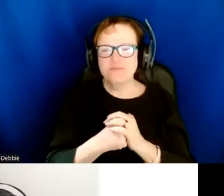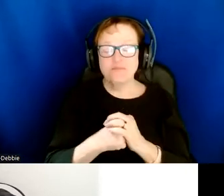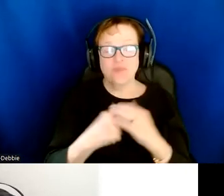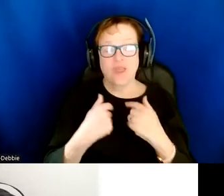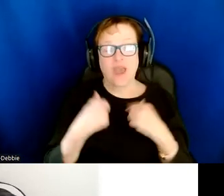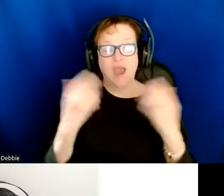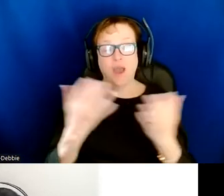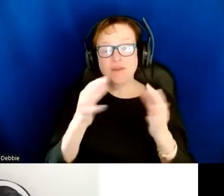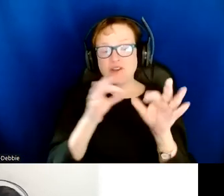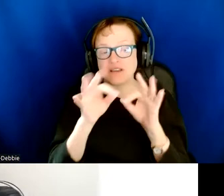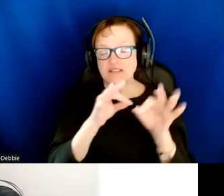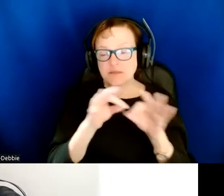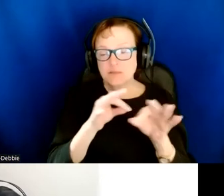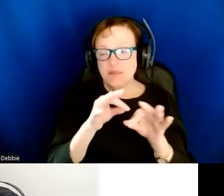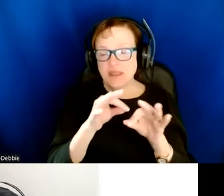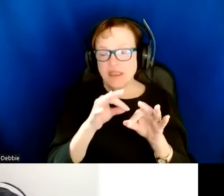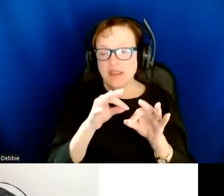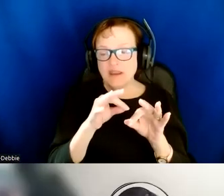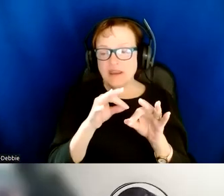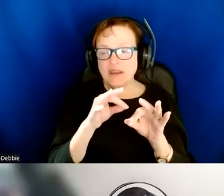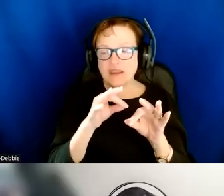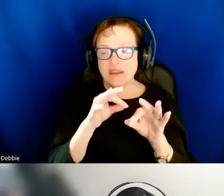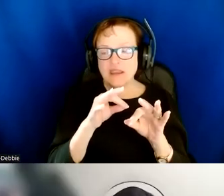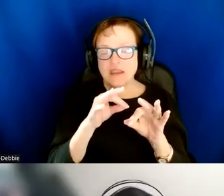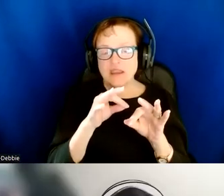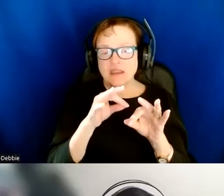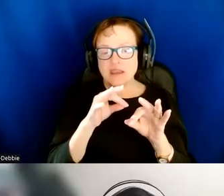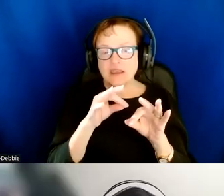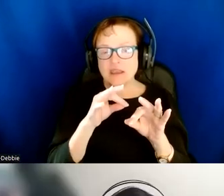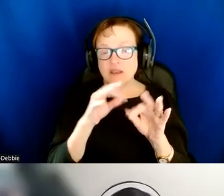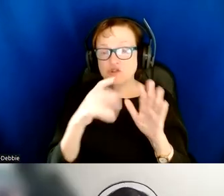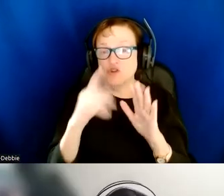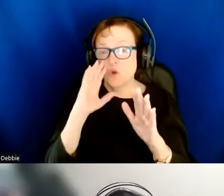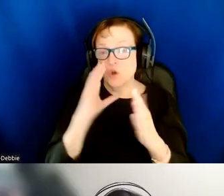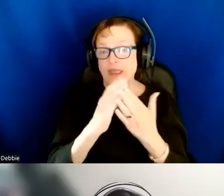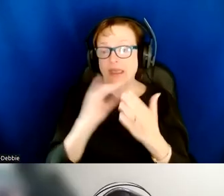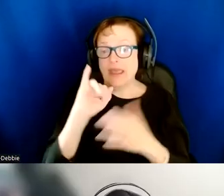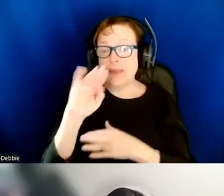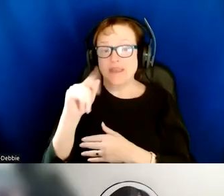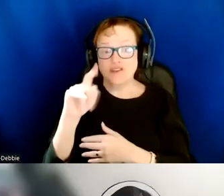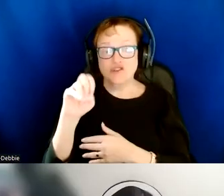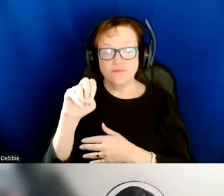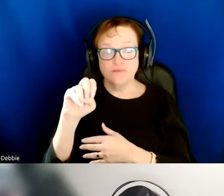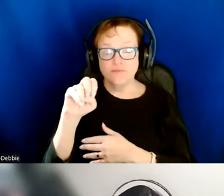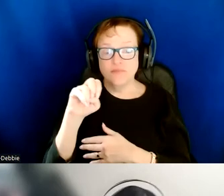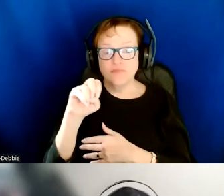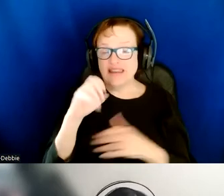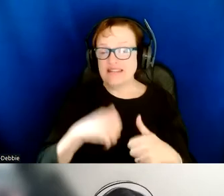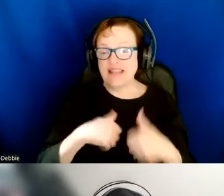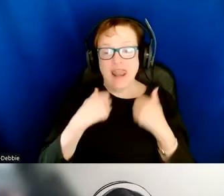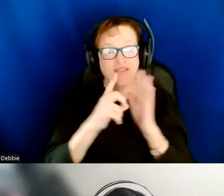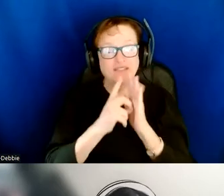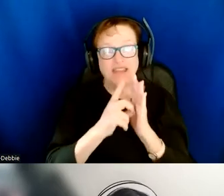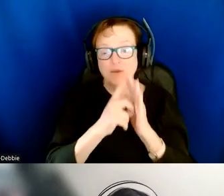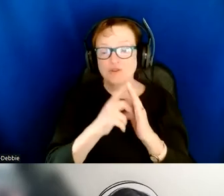you about uh to actually show you um image and this is a live demo mind you um so if i'm a